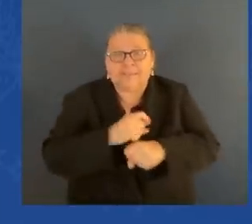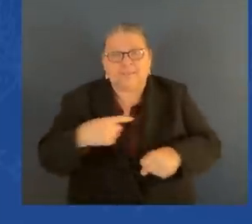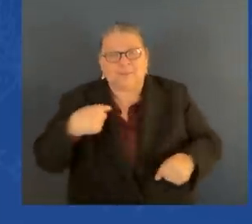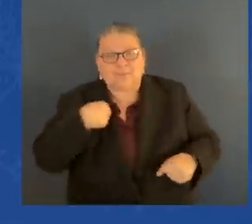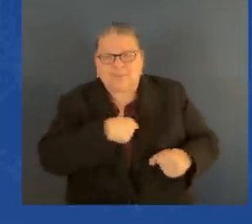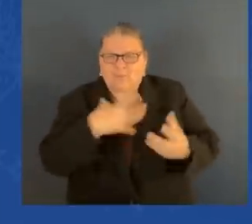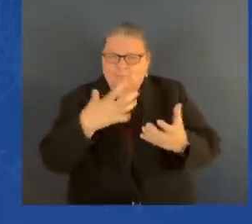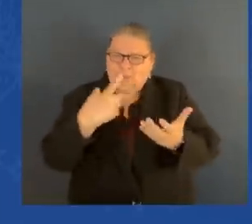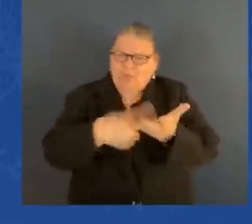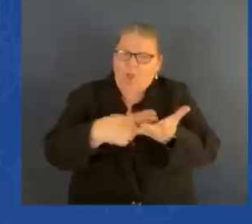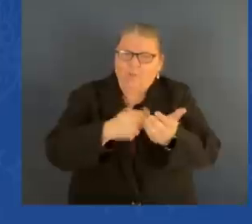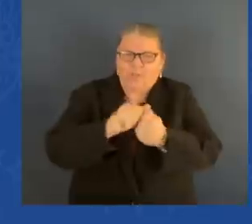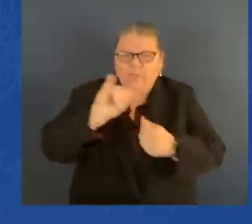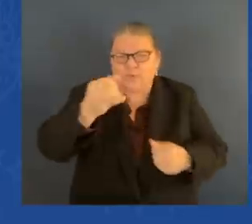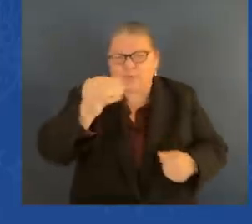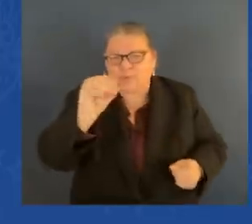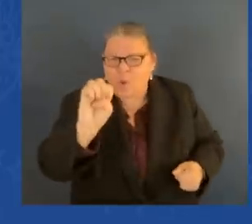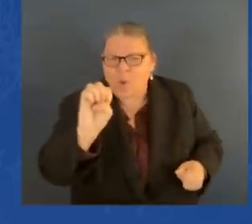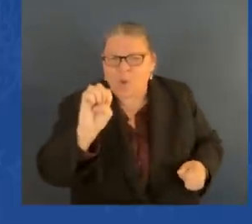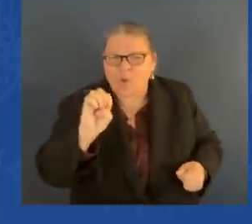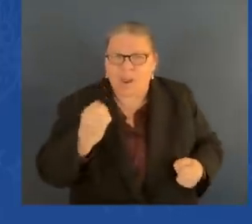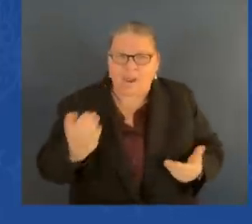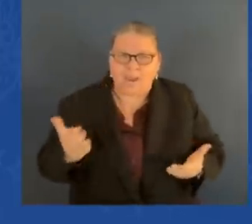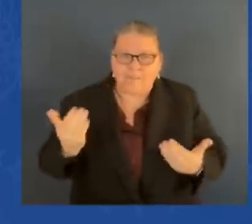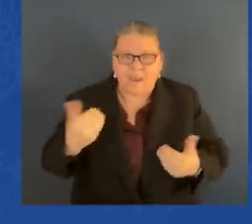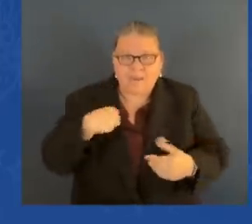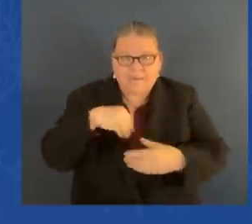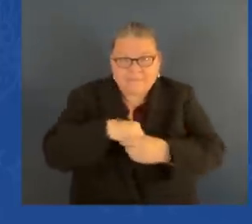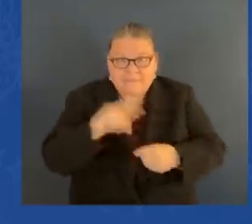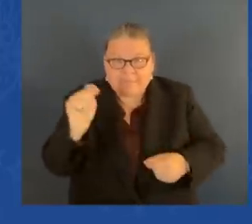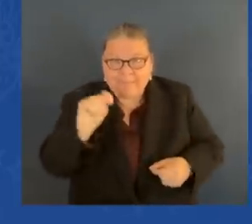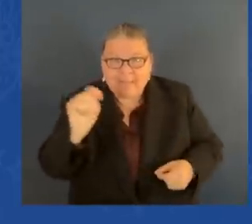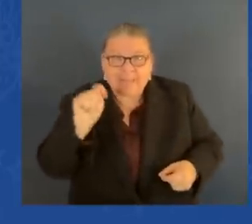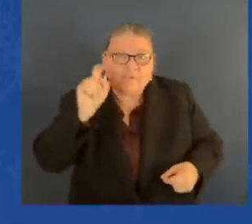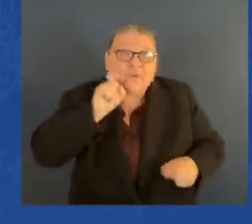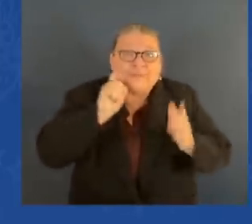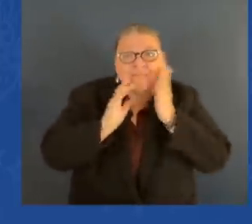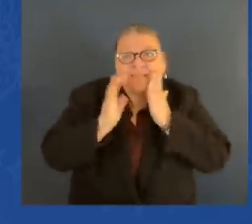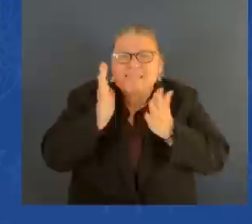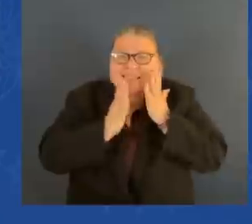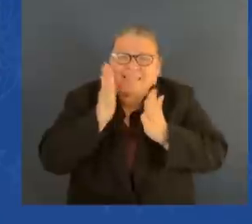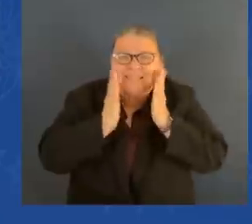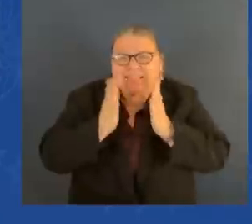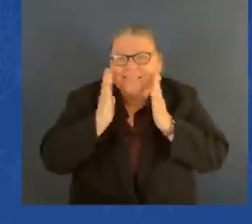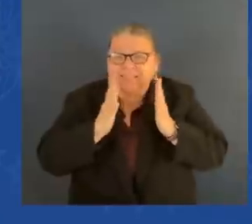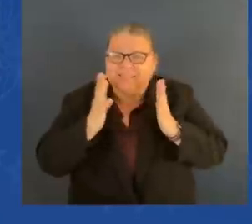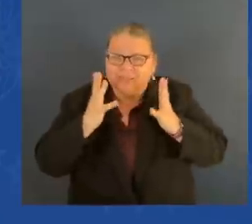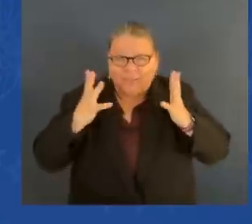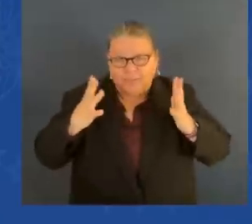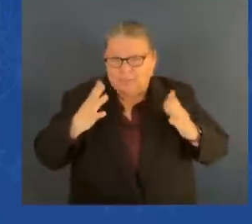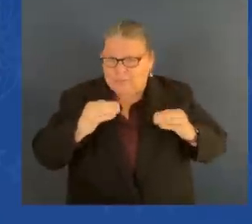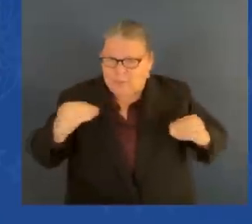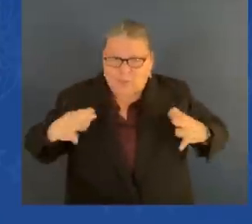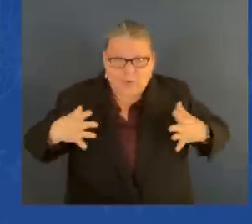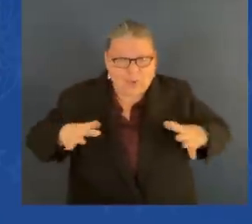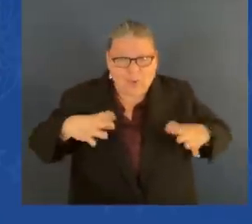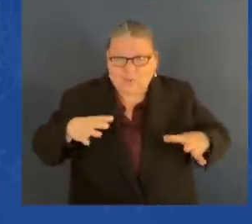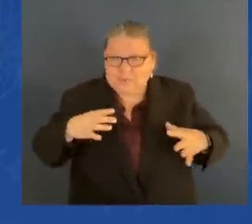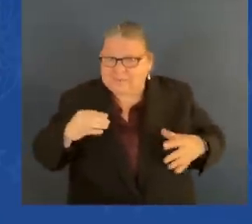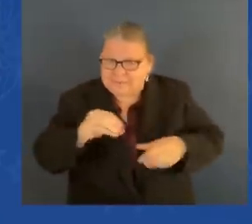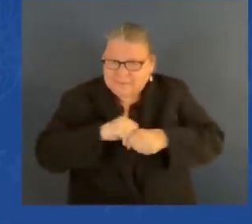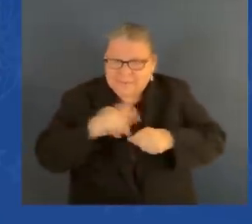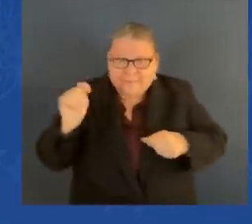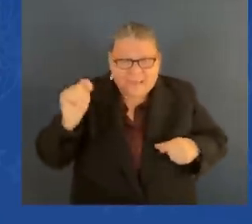ran into the bathroom, take off the shaving cream, hoping I could find something to put on. had nothing to put on. So, I came back out and I